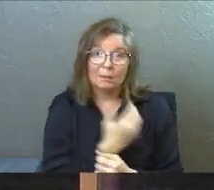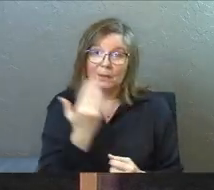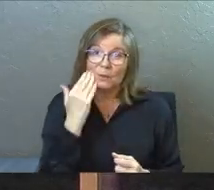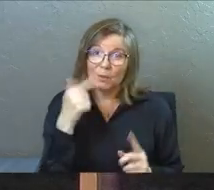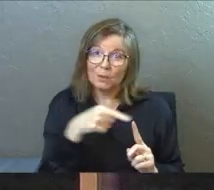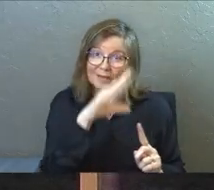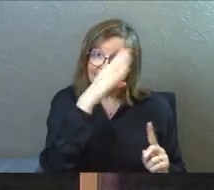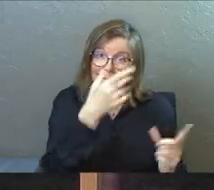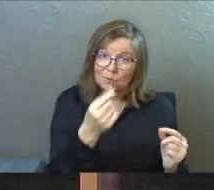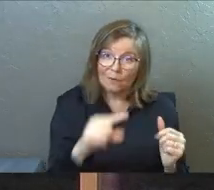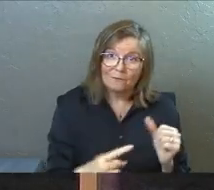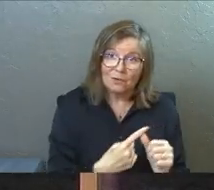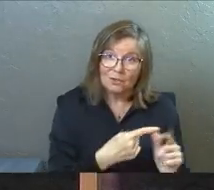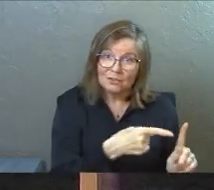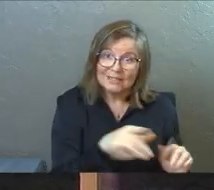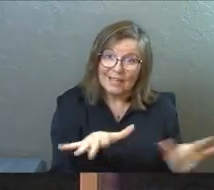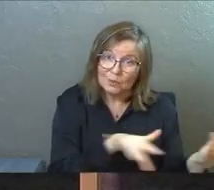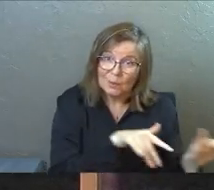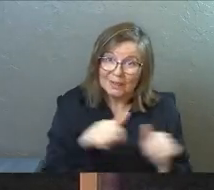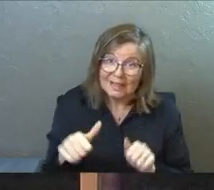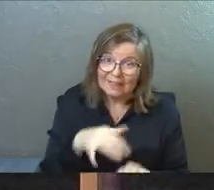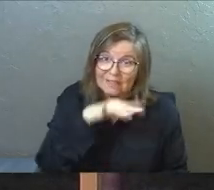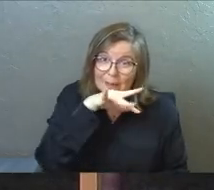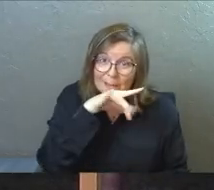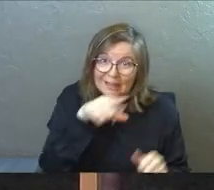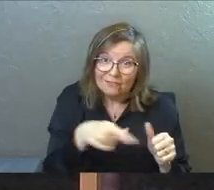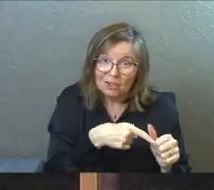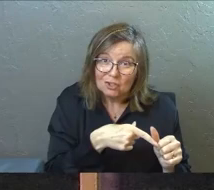to do first? He had to leave the pig pen behind.